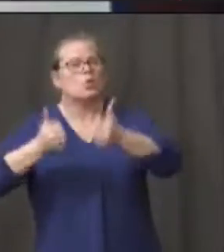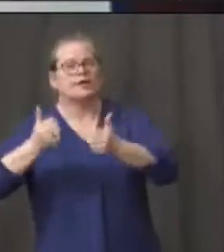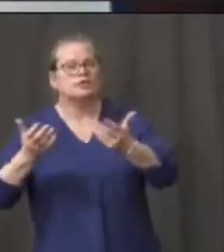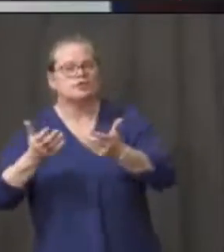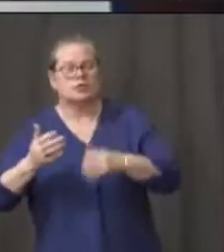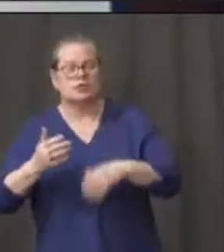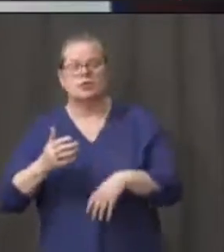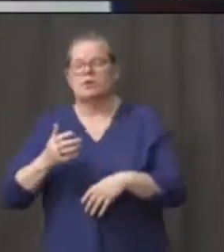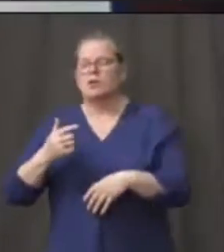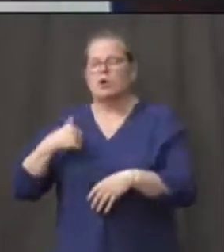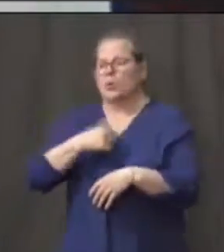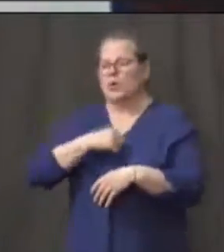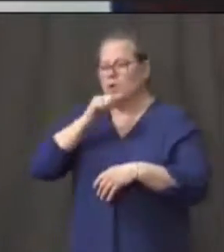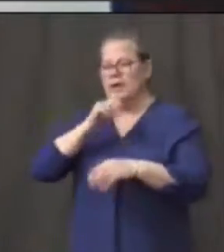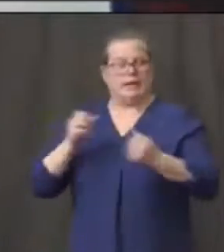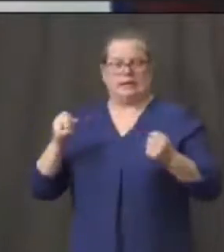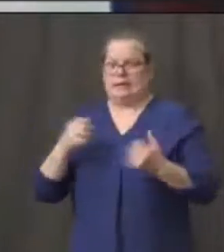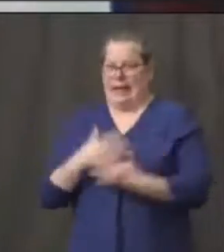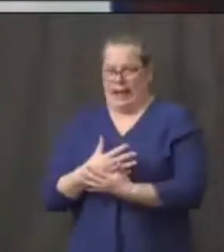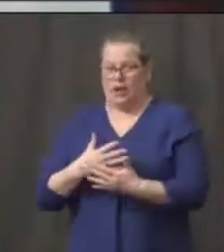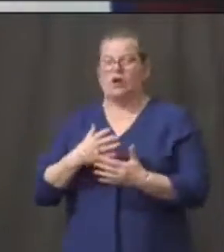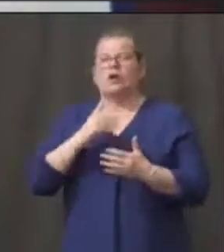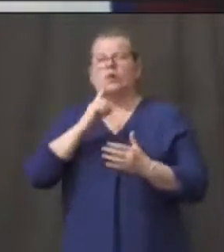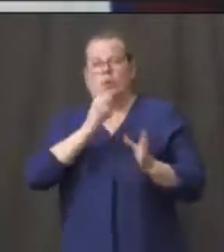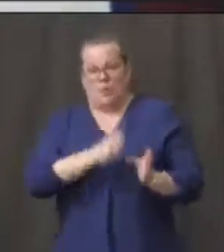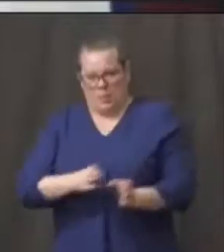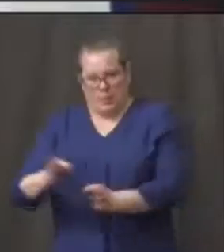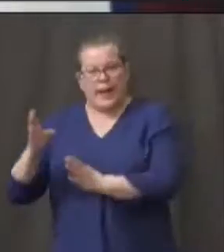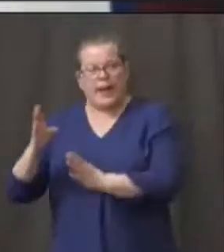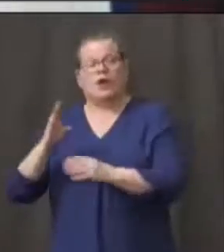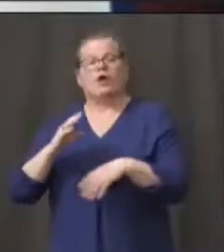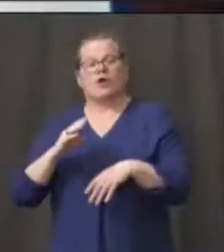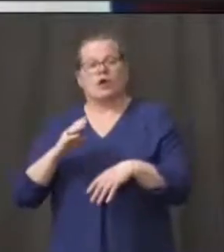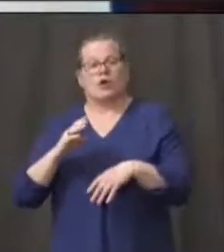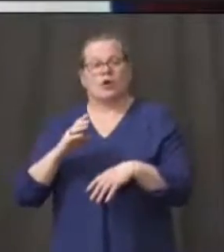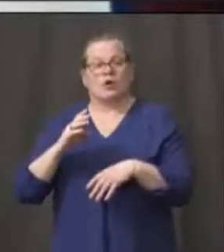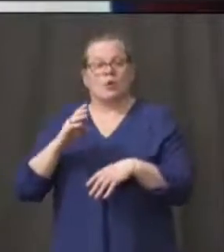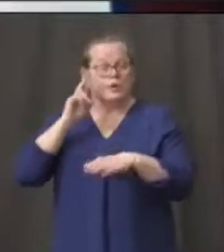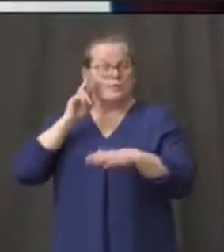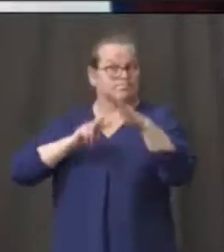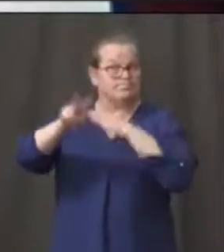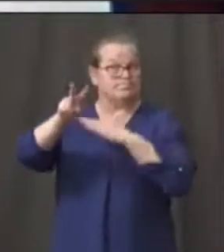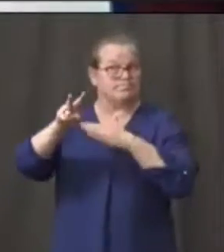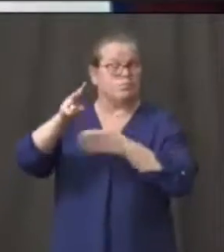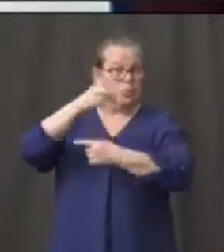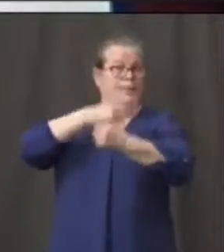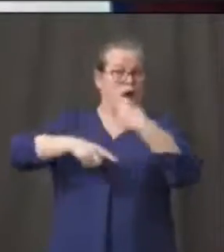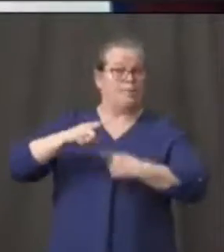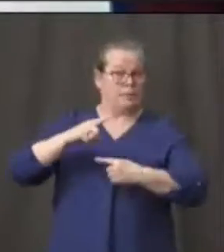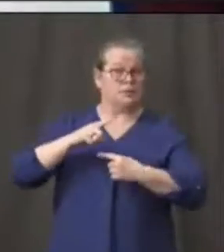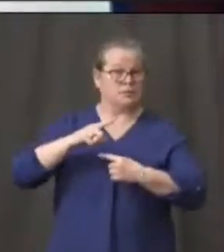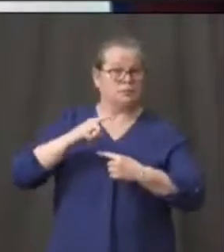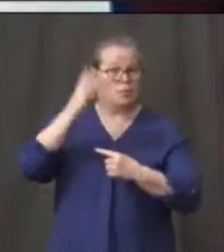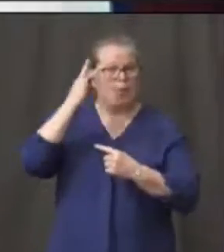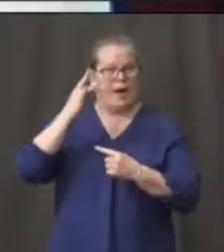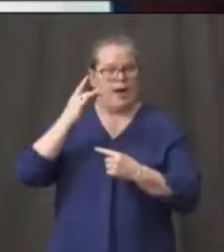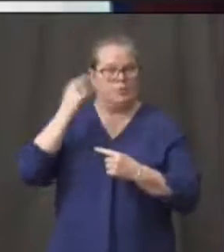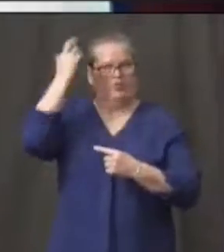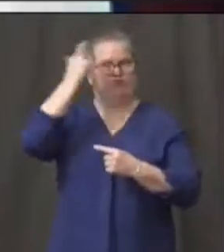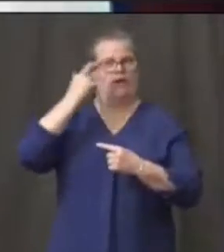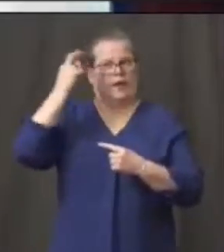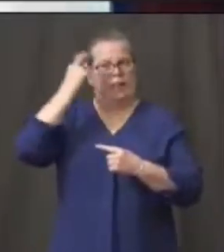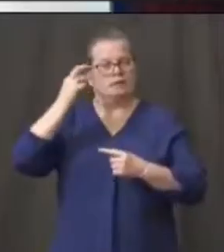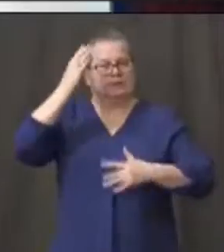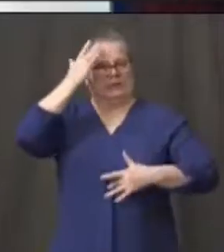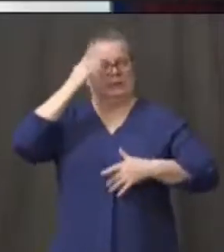weren't scared. We were ready for it. We saw that coming, that there would be because of how contagious this disease is. And I think it's